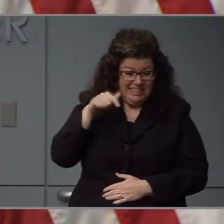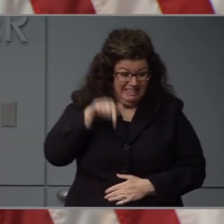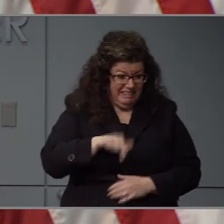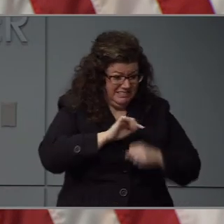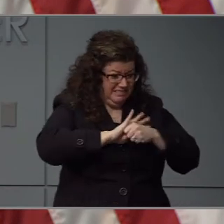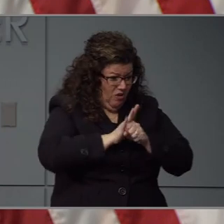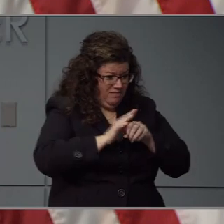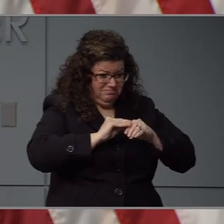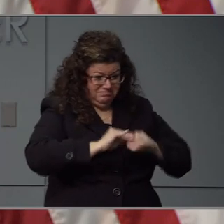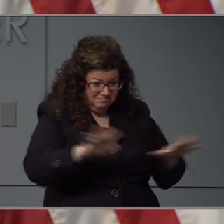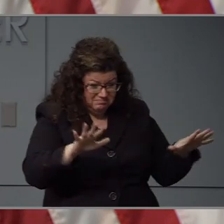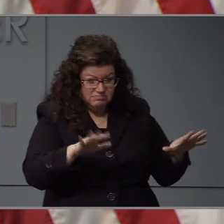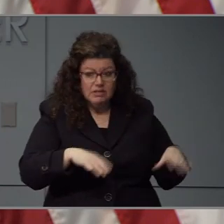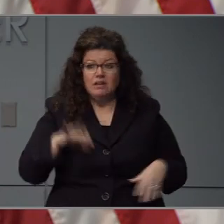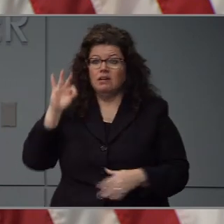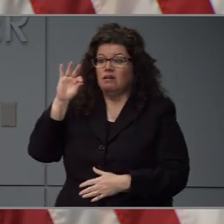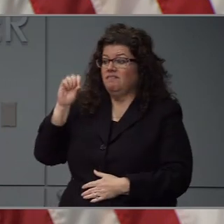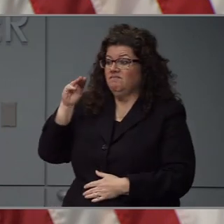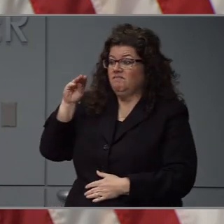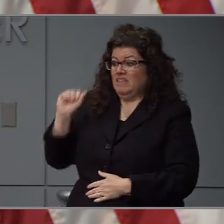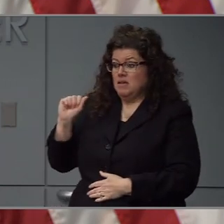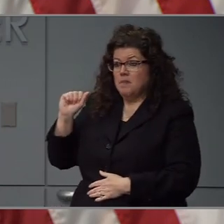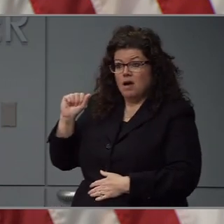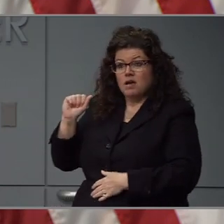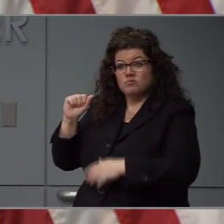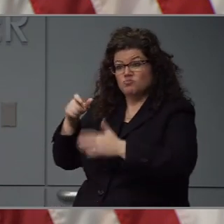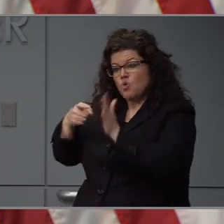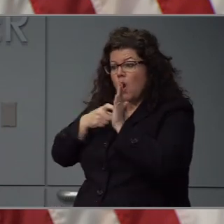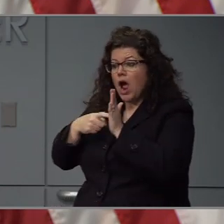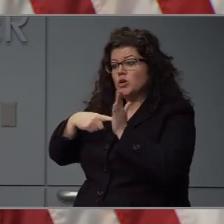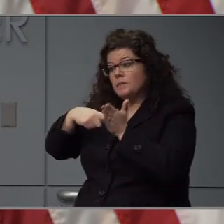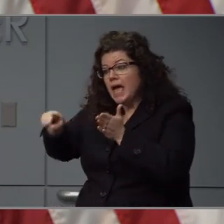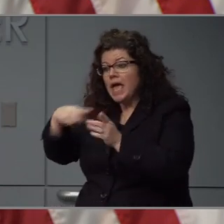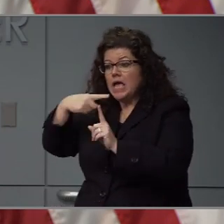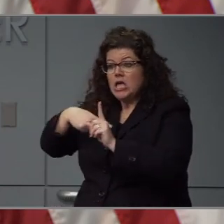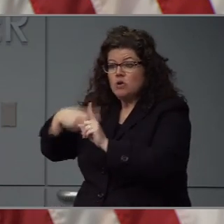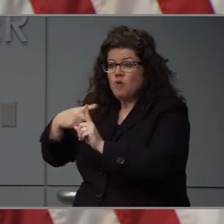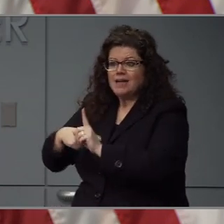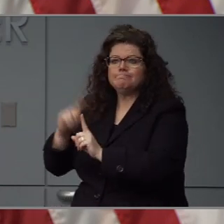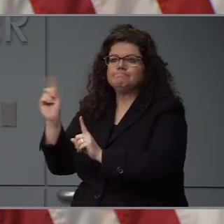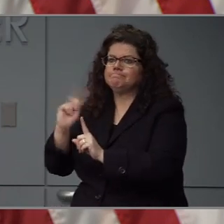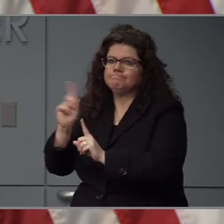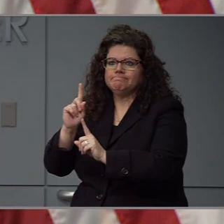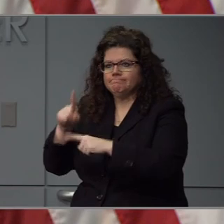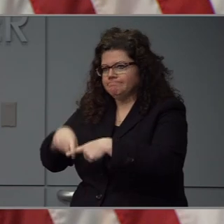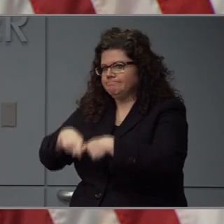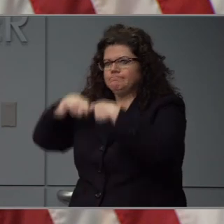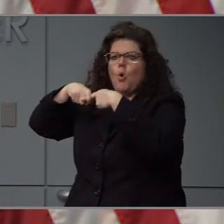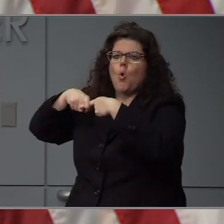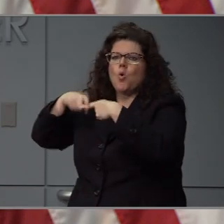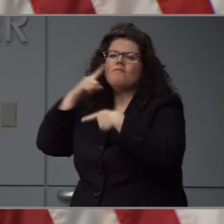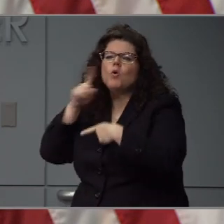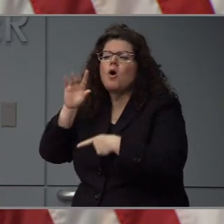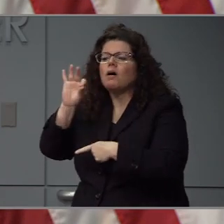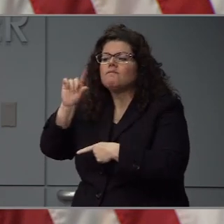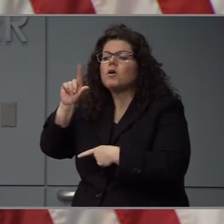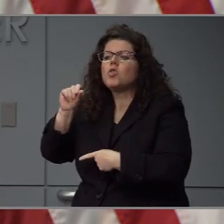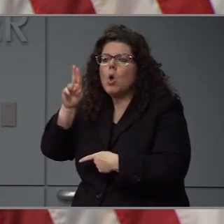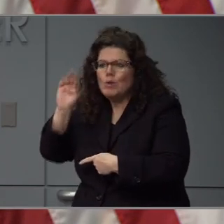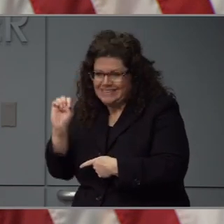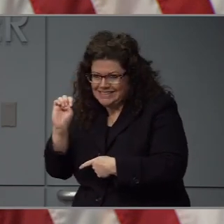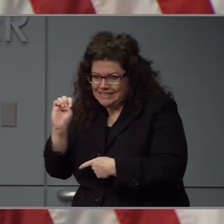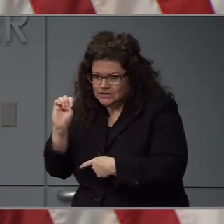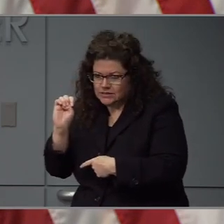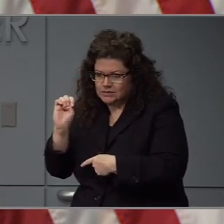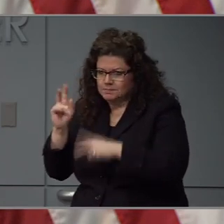FEMA has granted a 90-day waiver on those rent payments. Thank you for your support of the State Emergency Response Team. Your personal